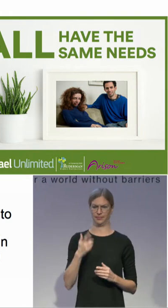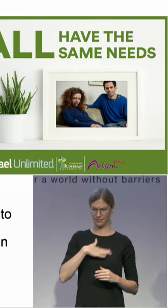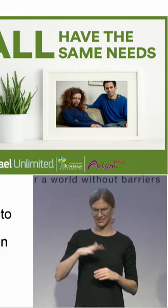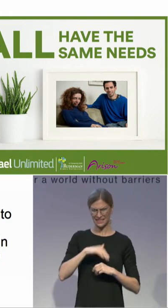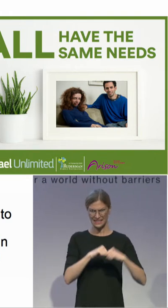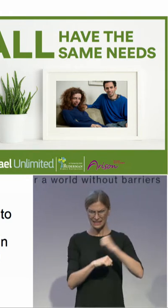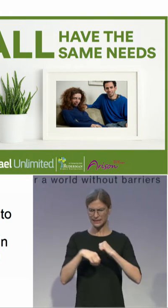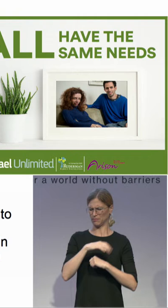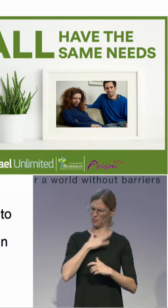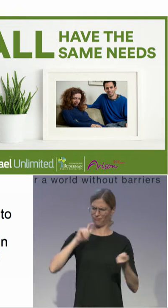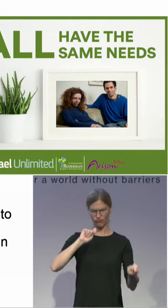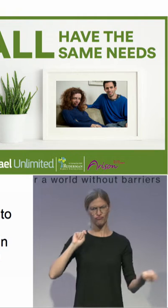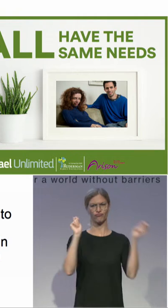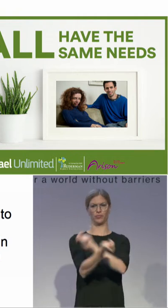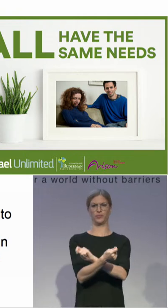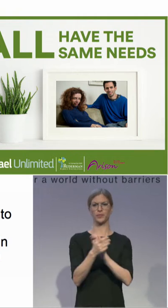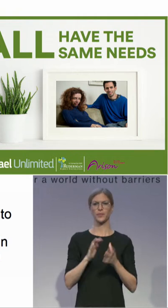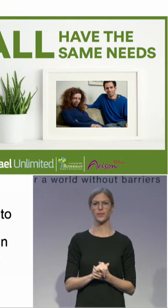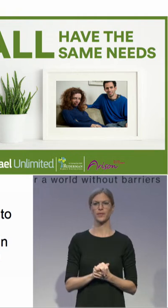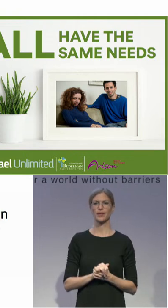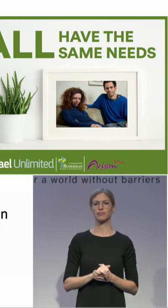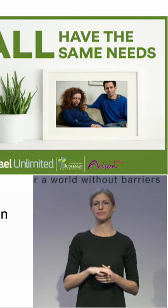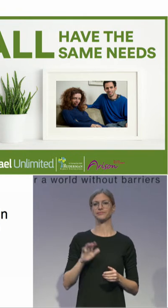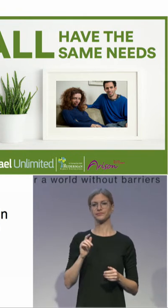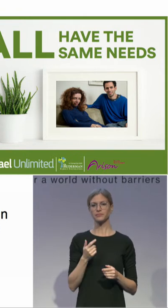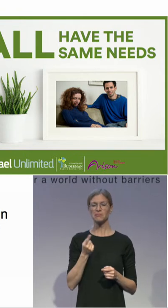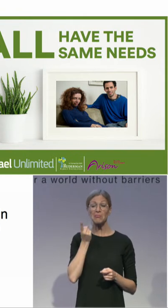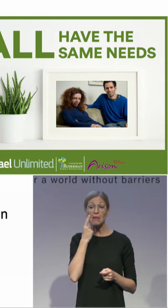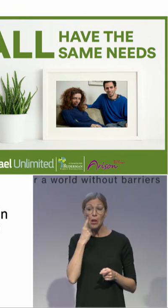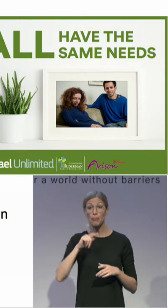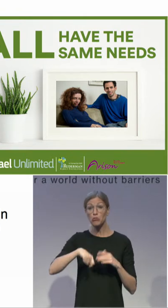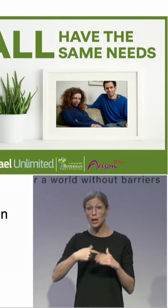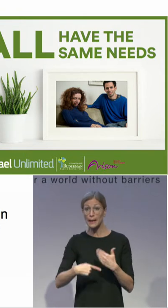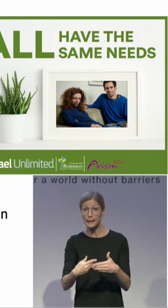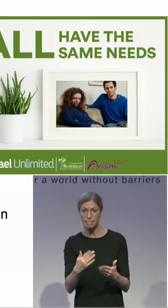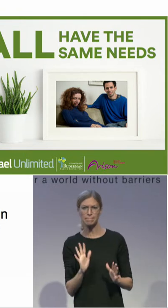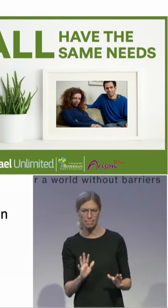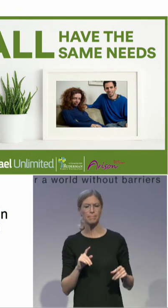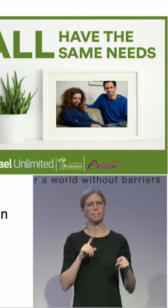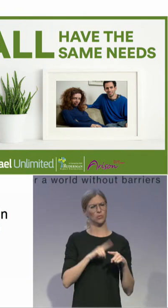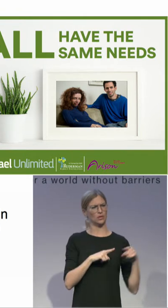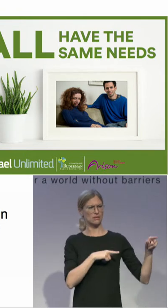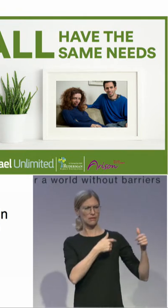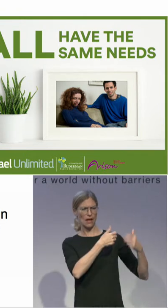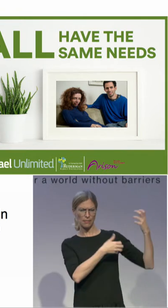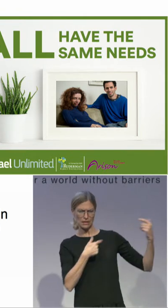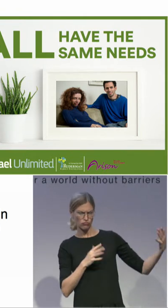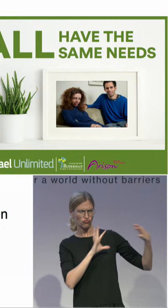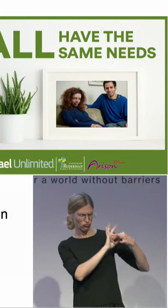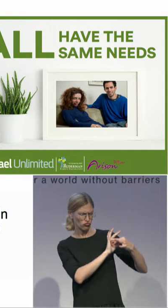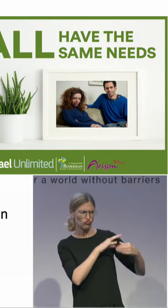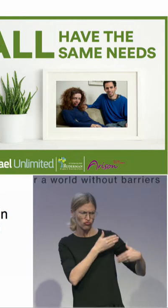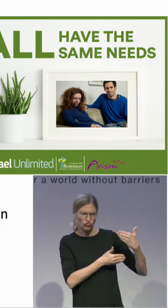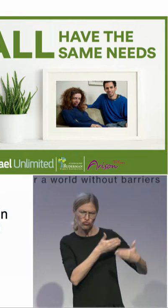because this is how JDC works with our partners from the government and from the foundations. And we have here the Ruderman Family